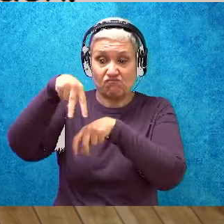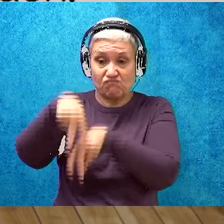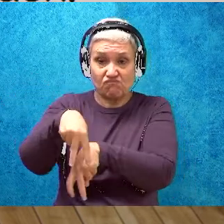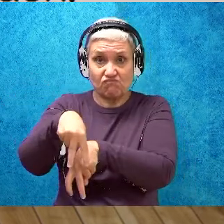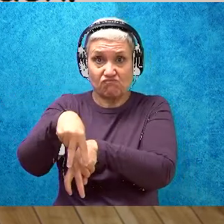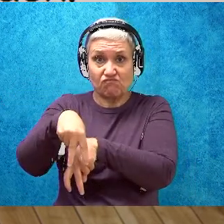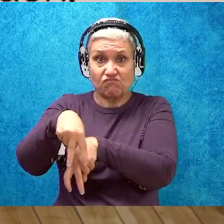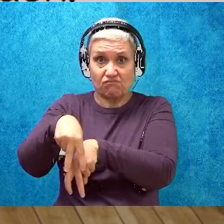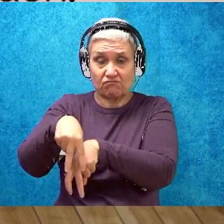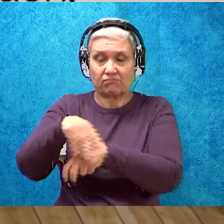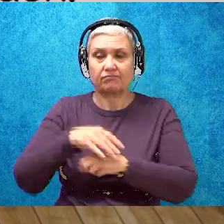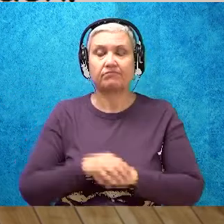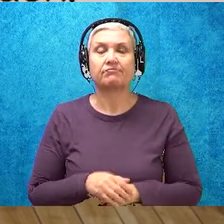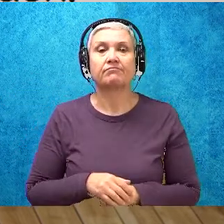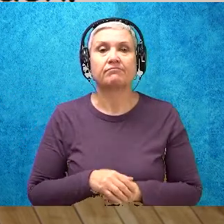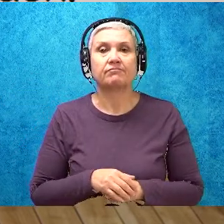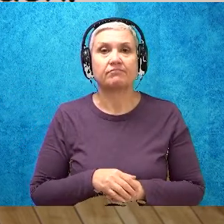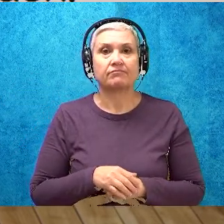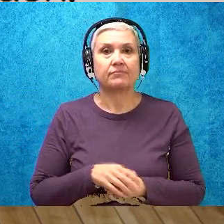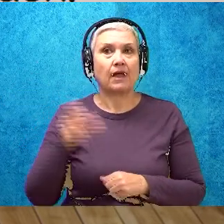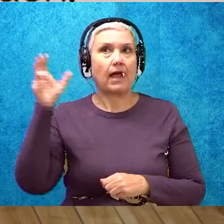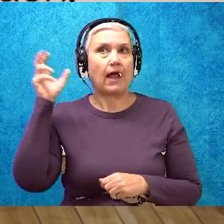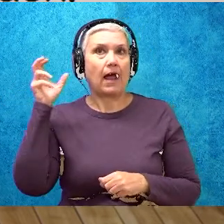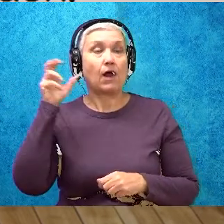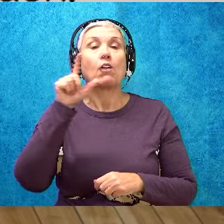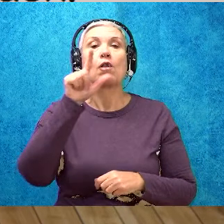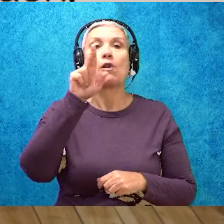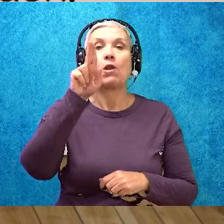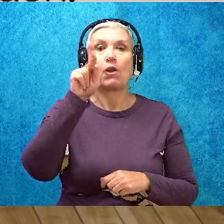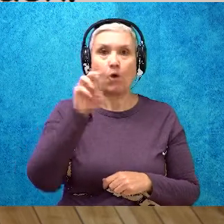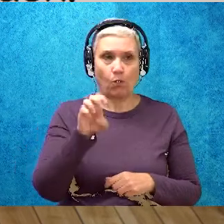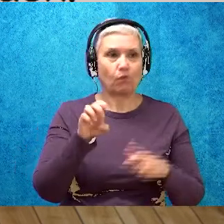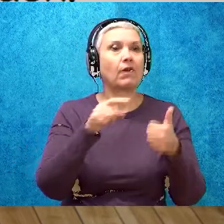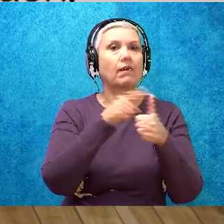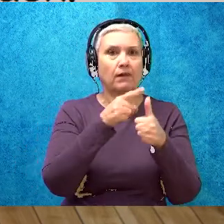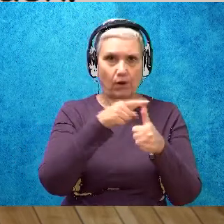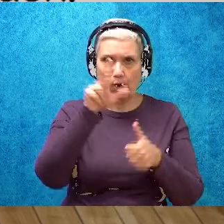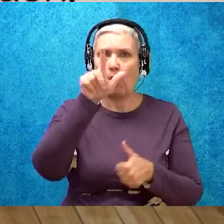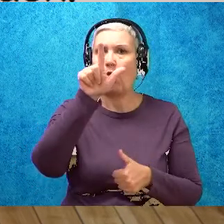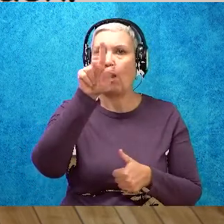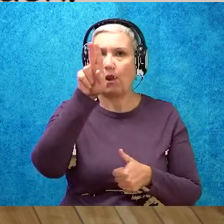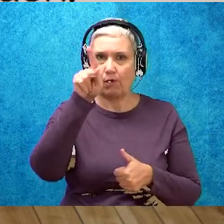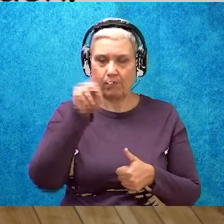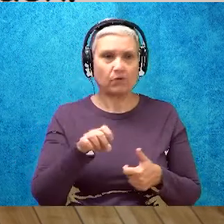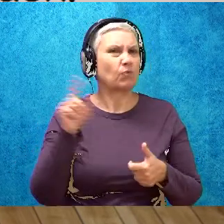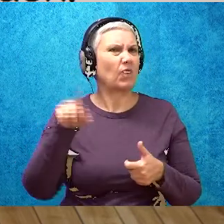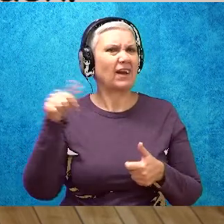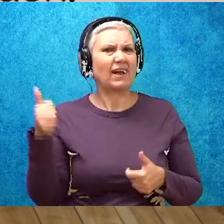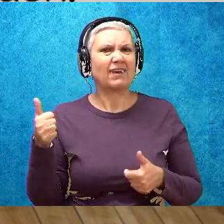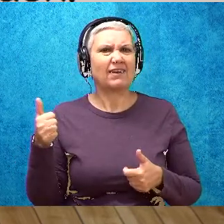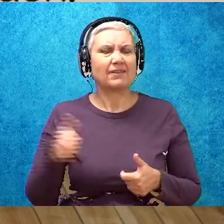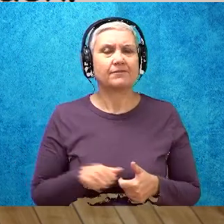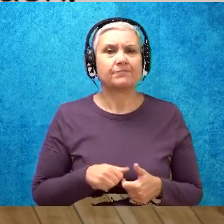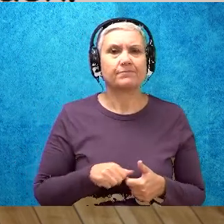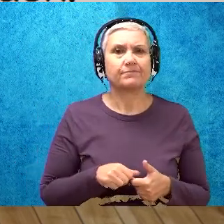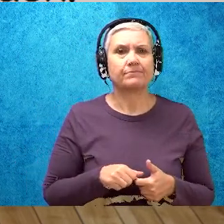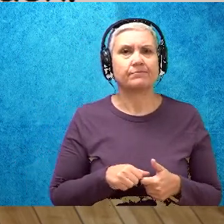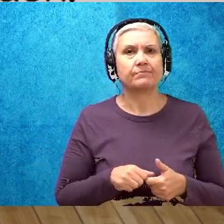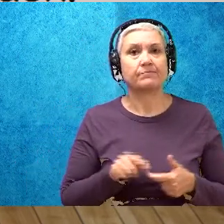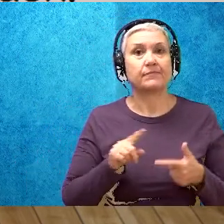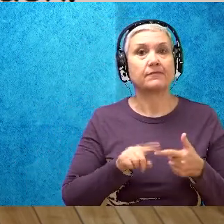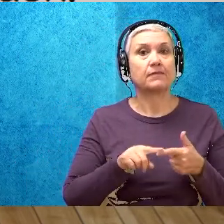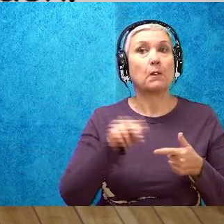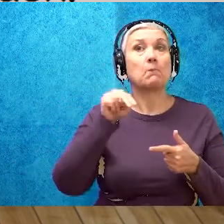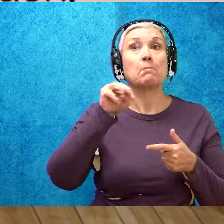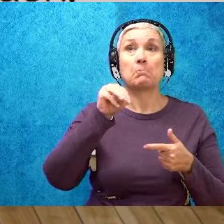I see some people. I hear Luke. What else do I hear? Come on, tell me what else do you see? I hear